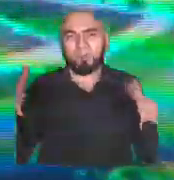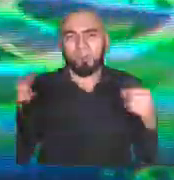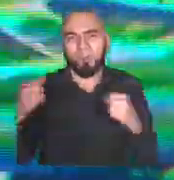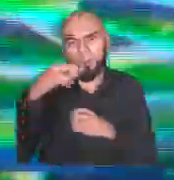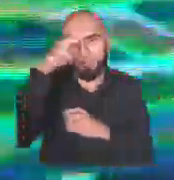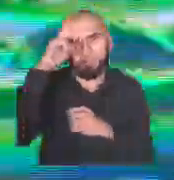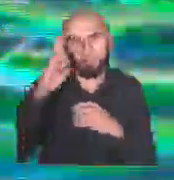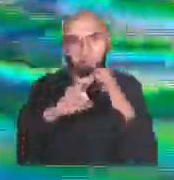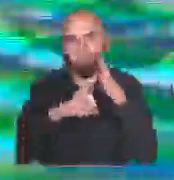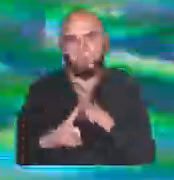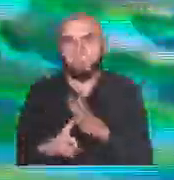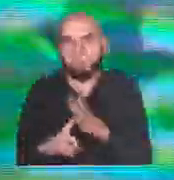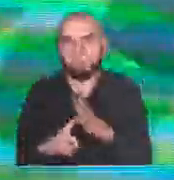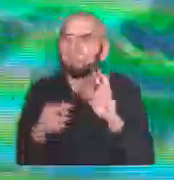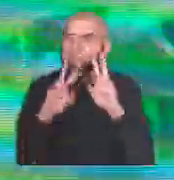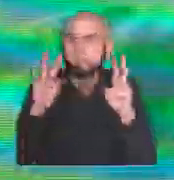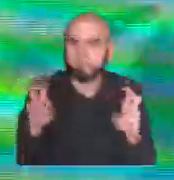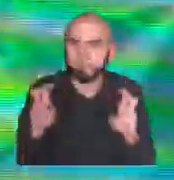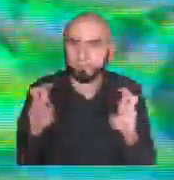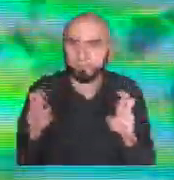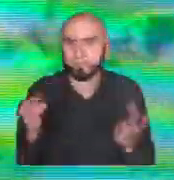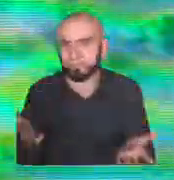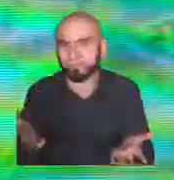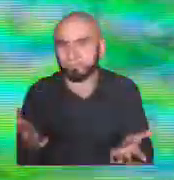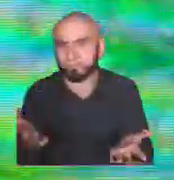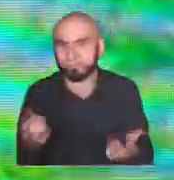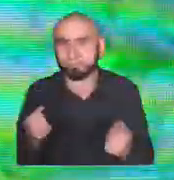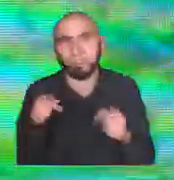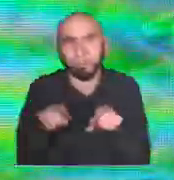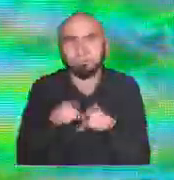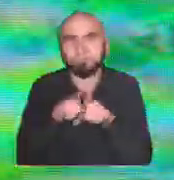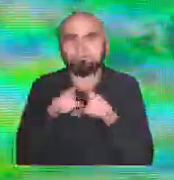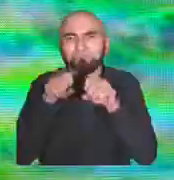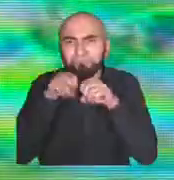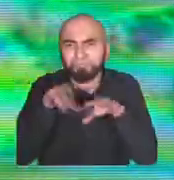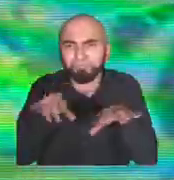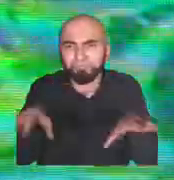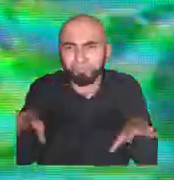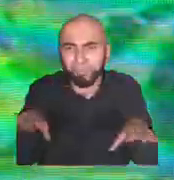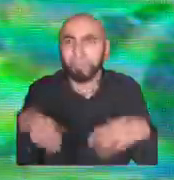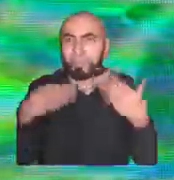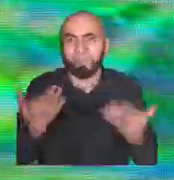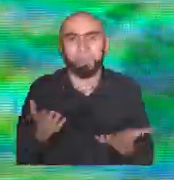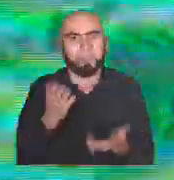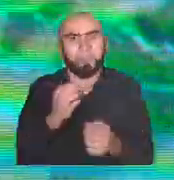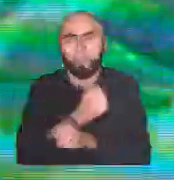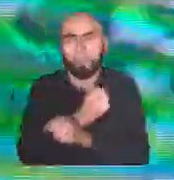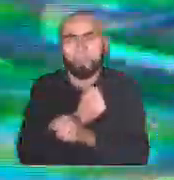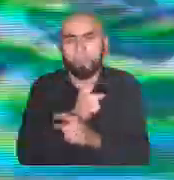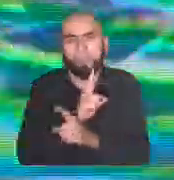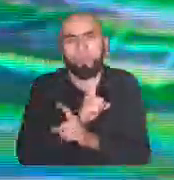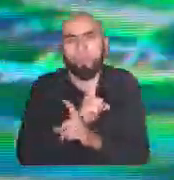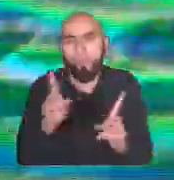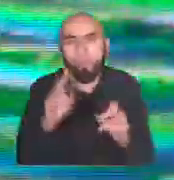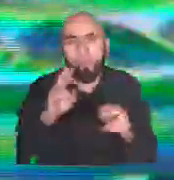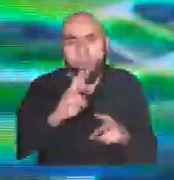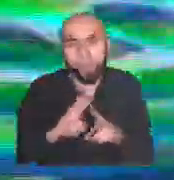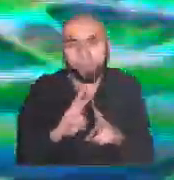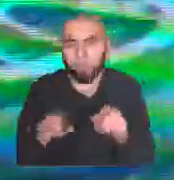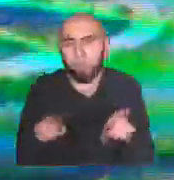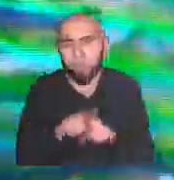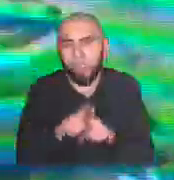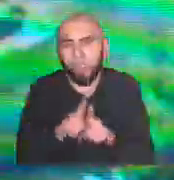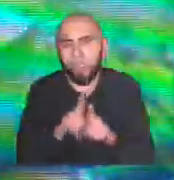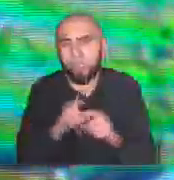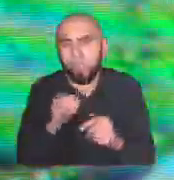it propagates it through. So we can't have them be copyrighted. We have to see the data that they're working with. Otherwise,